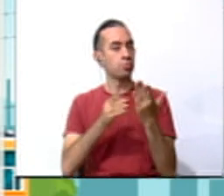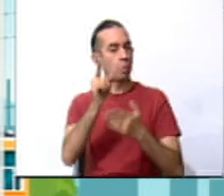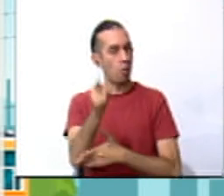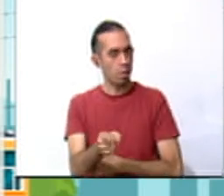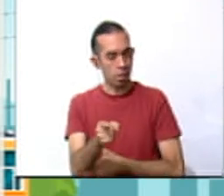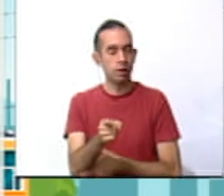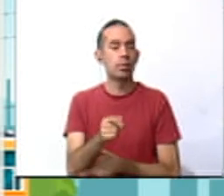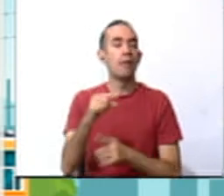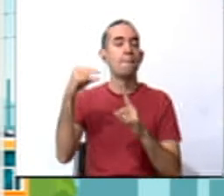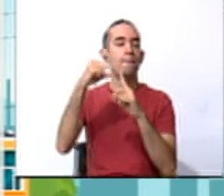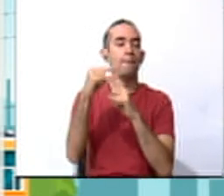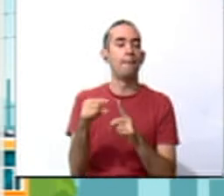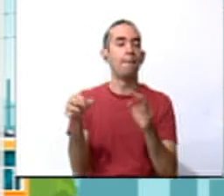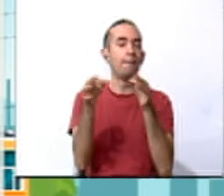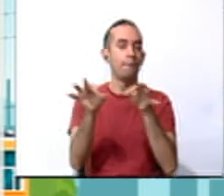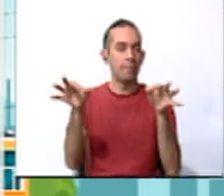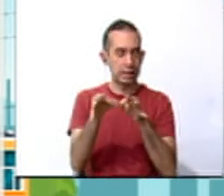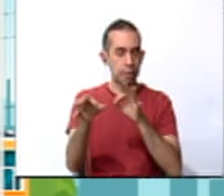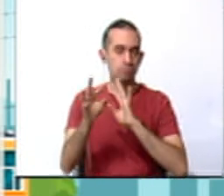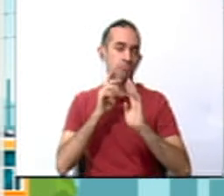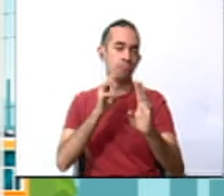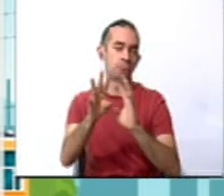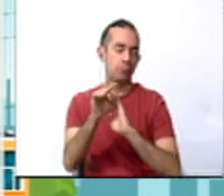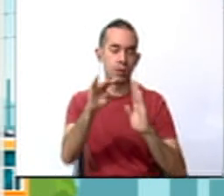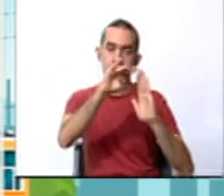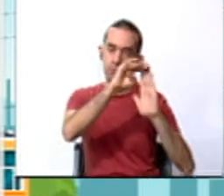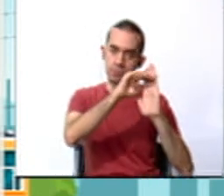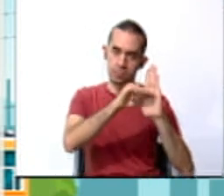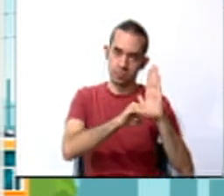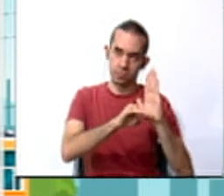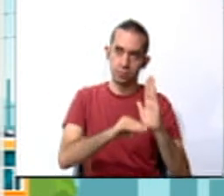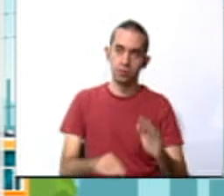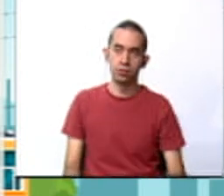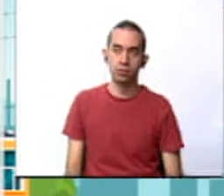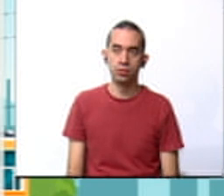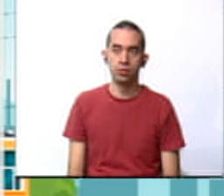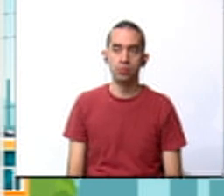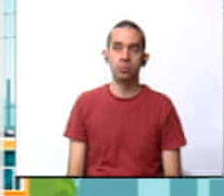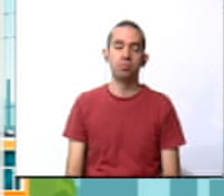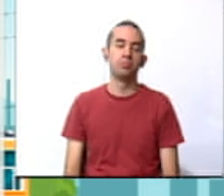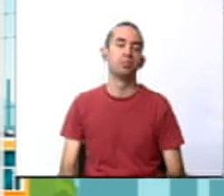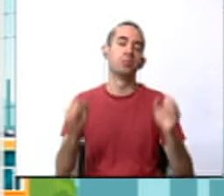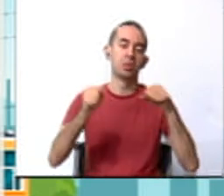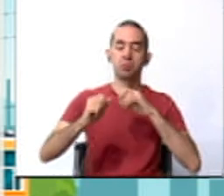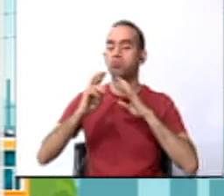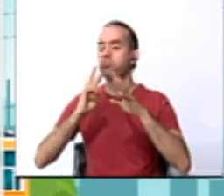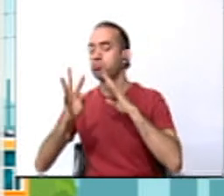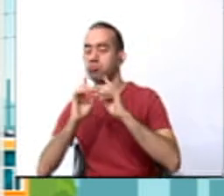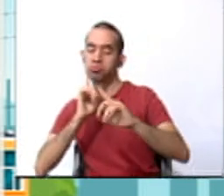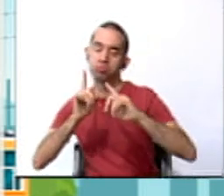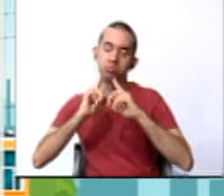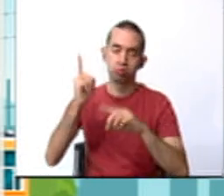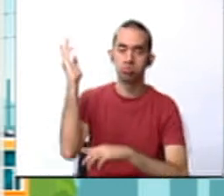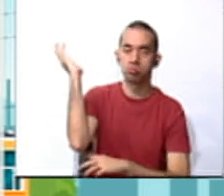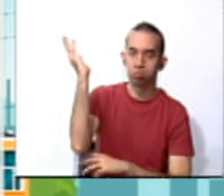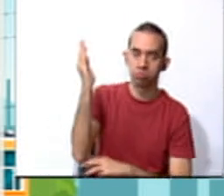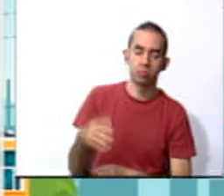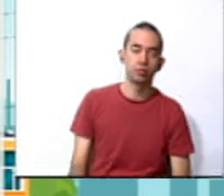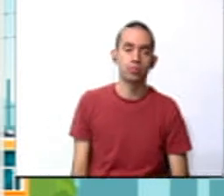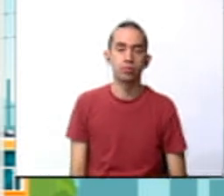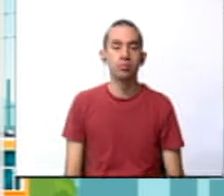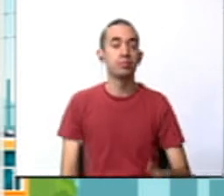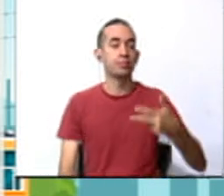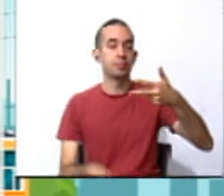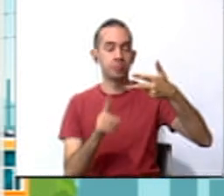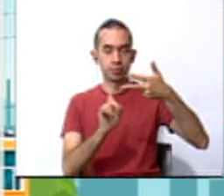using words and phrases in conversation, in conversations, dialogues or oral presentations. And we are going to